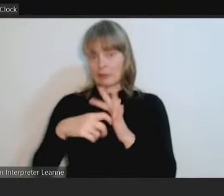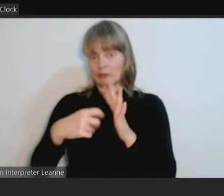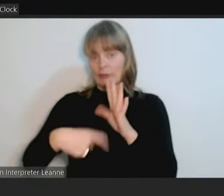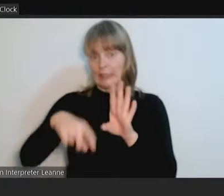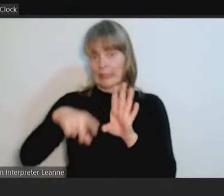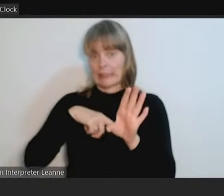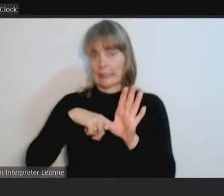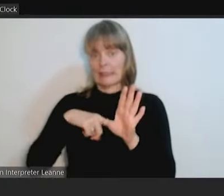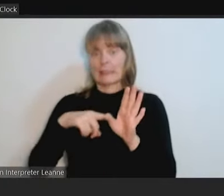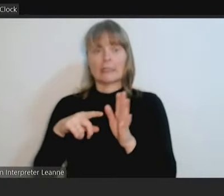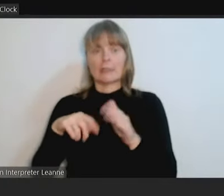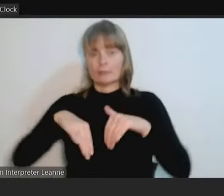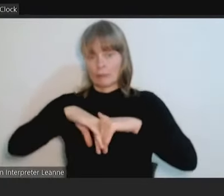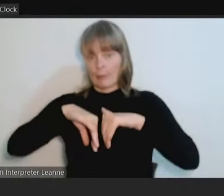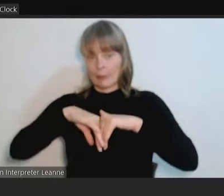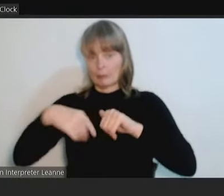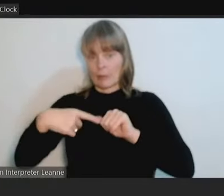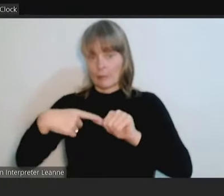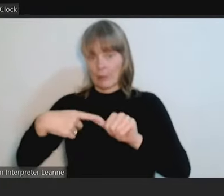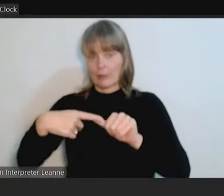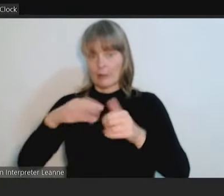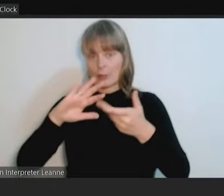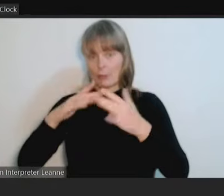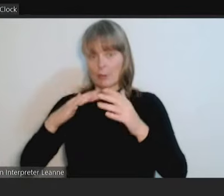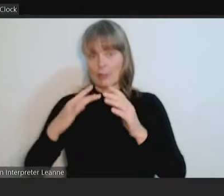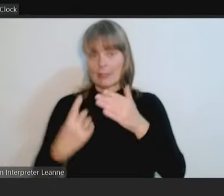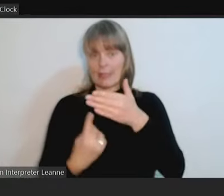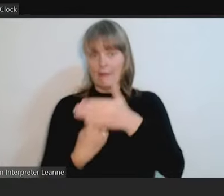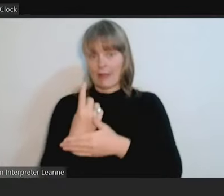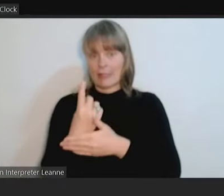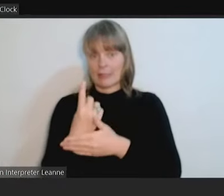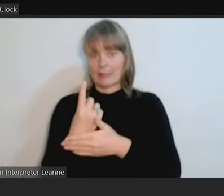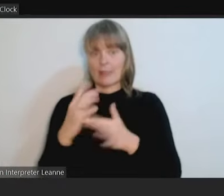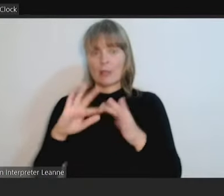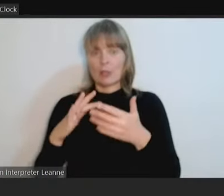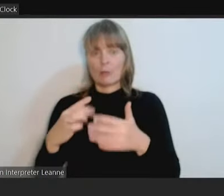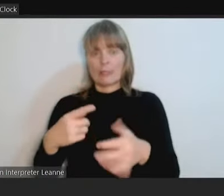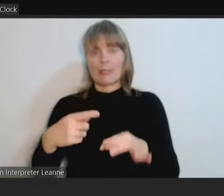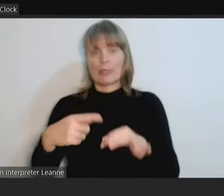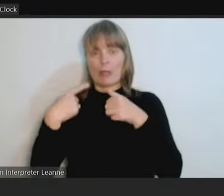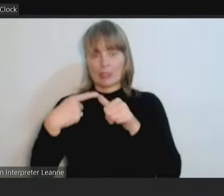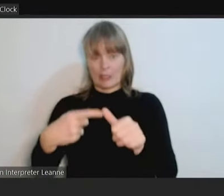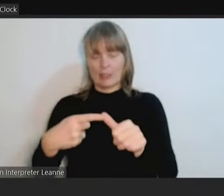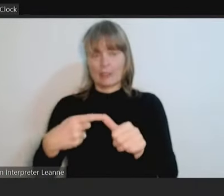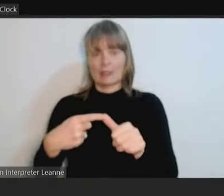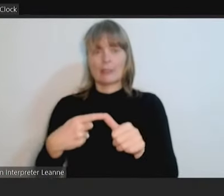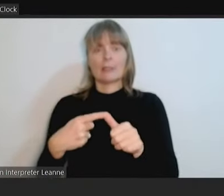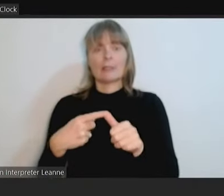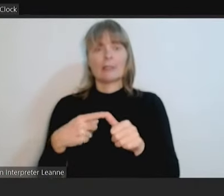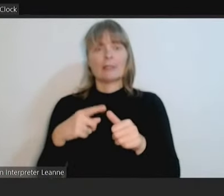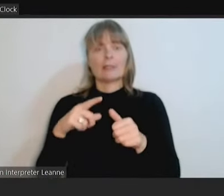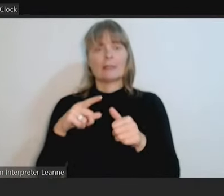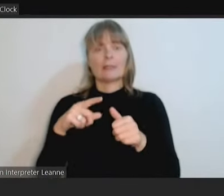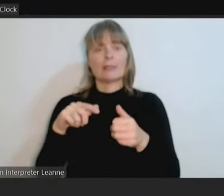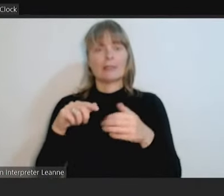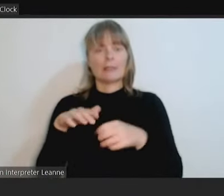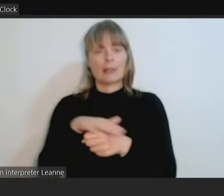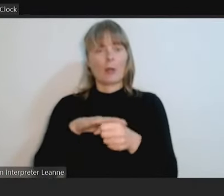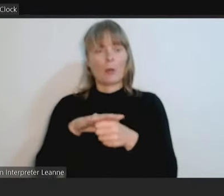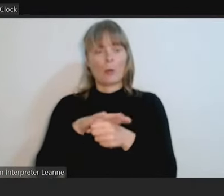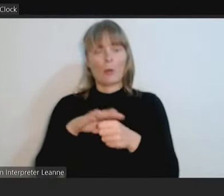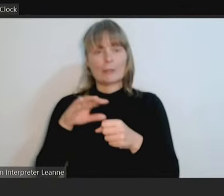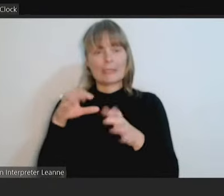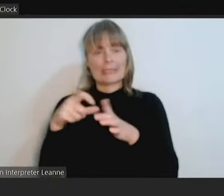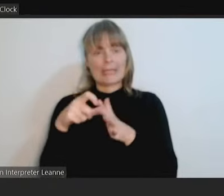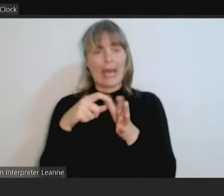support, preparing community events, answering community questions, loading citizen science litter data, preparing reports, cleaning out litter kits,